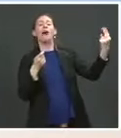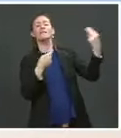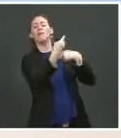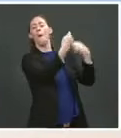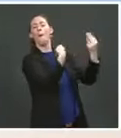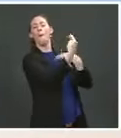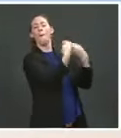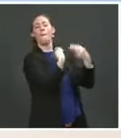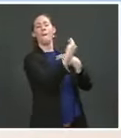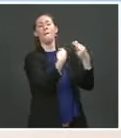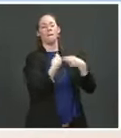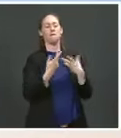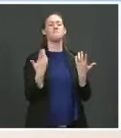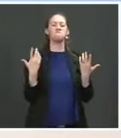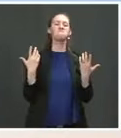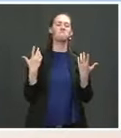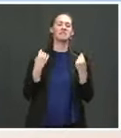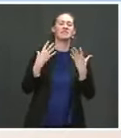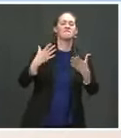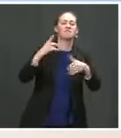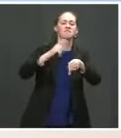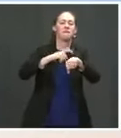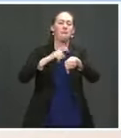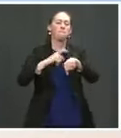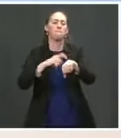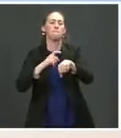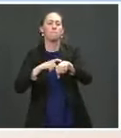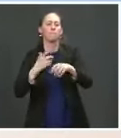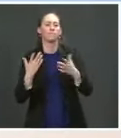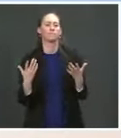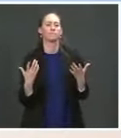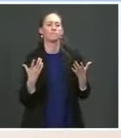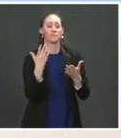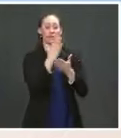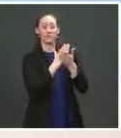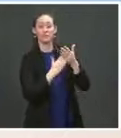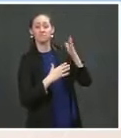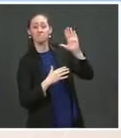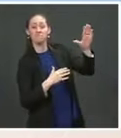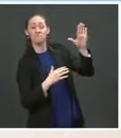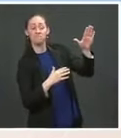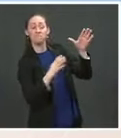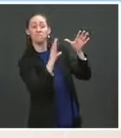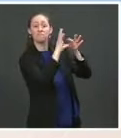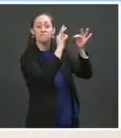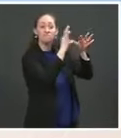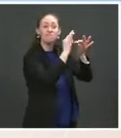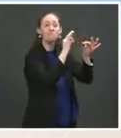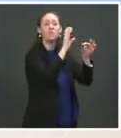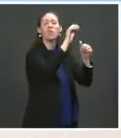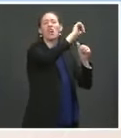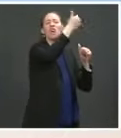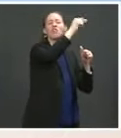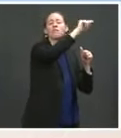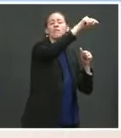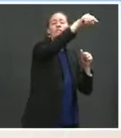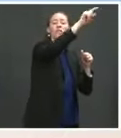sense from both of them, some of the comments that President Bolsonaro made today surprised me for they're there. You know,